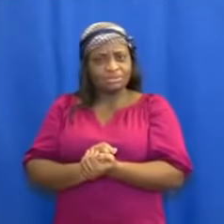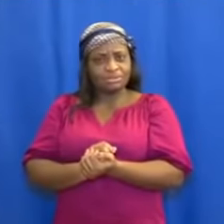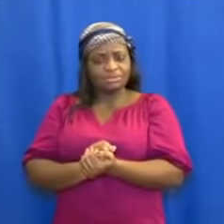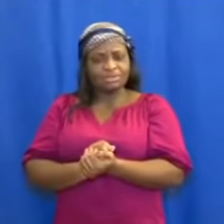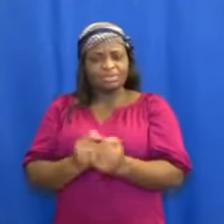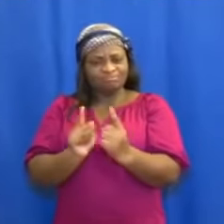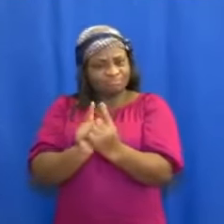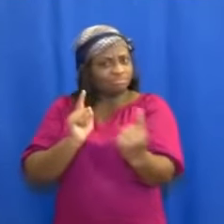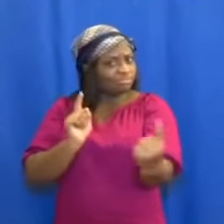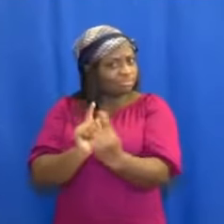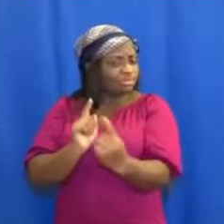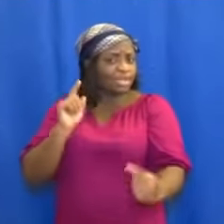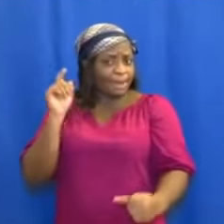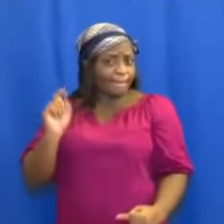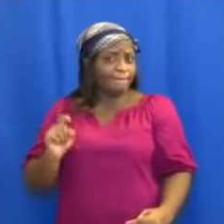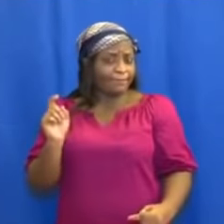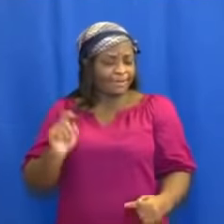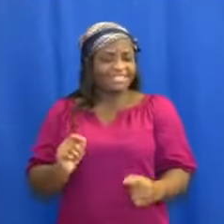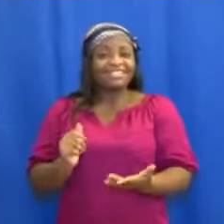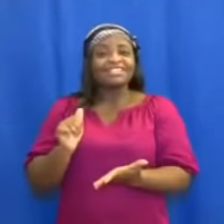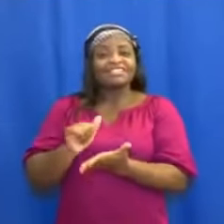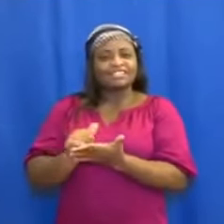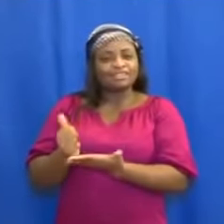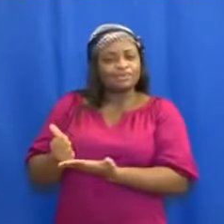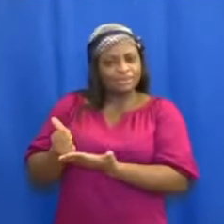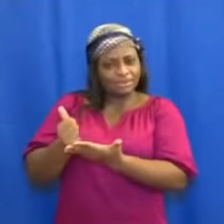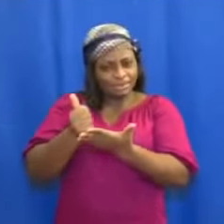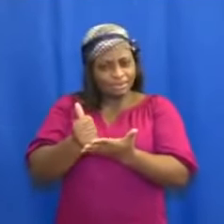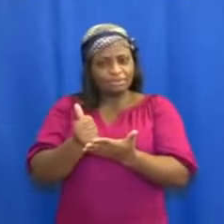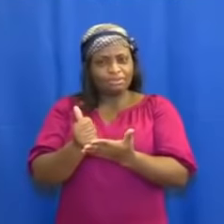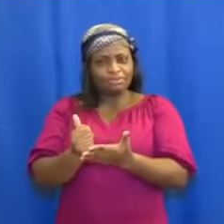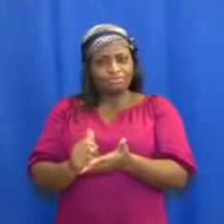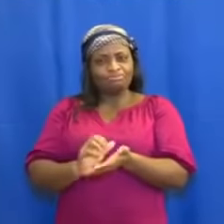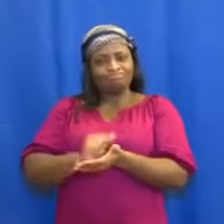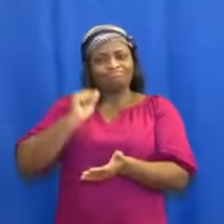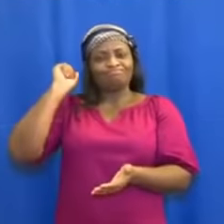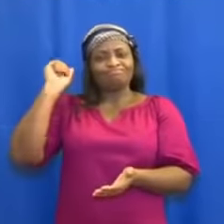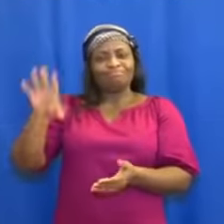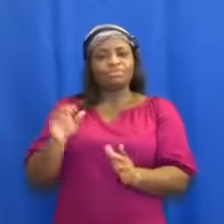Now, bringing baby, they have action these lazım facilities.